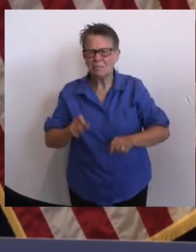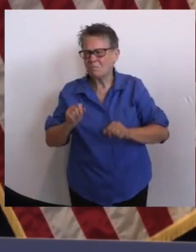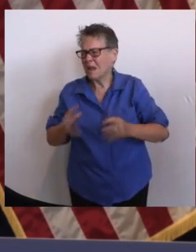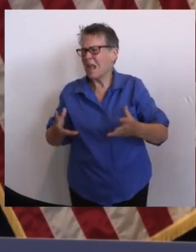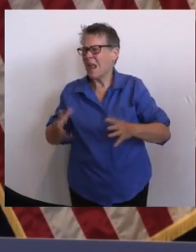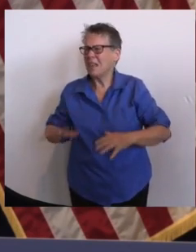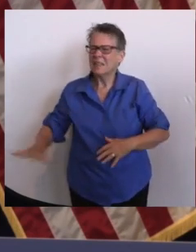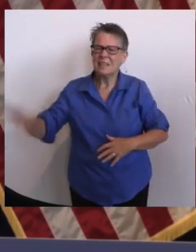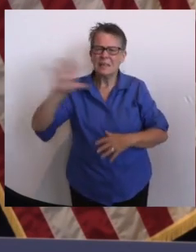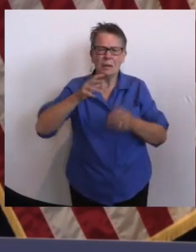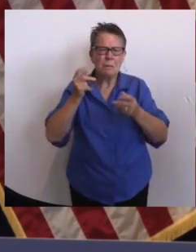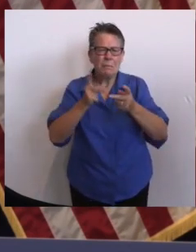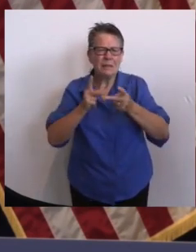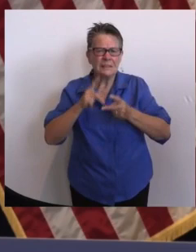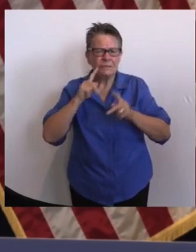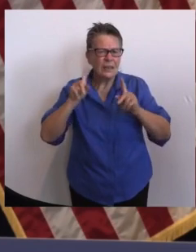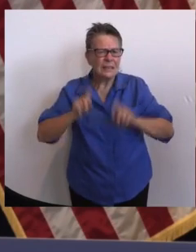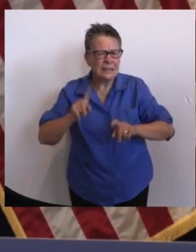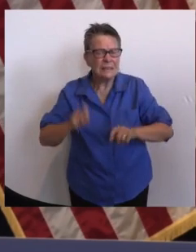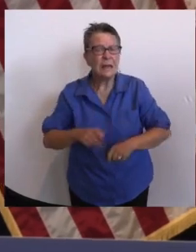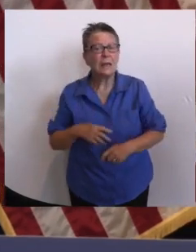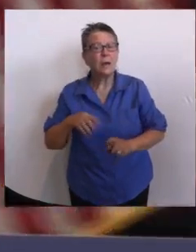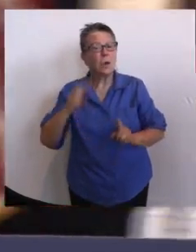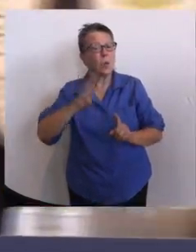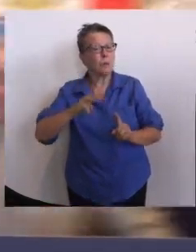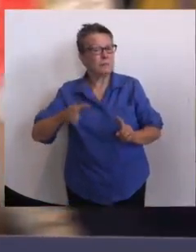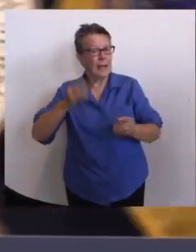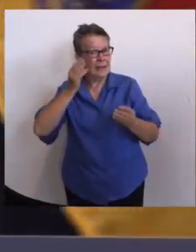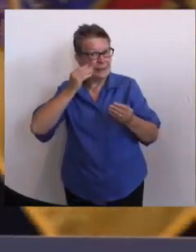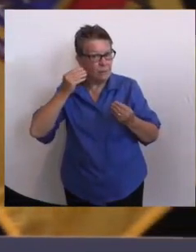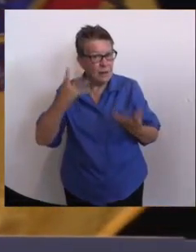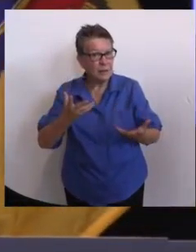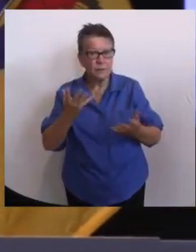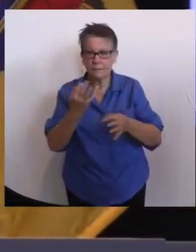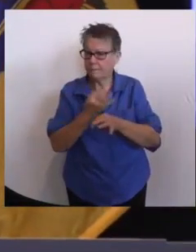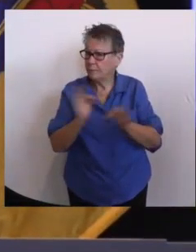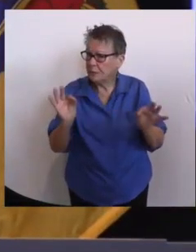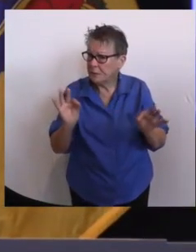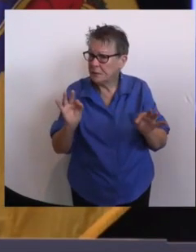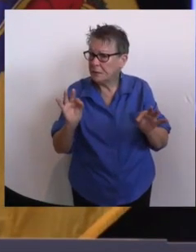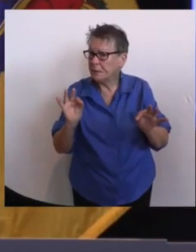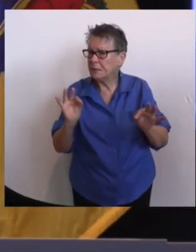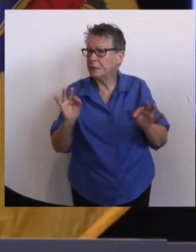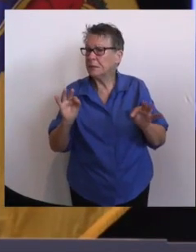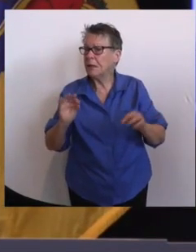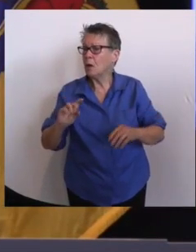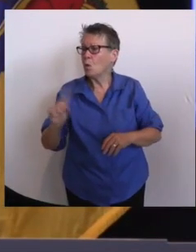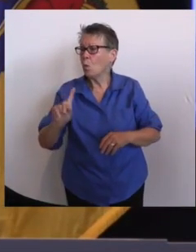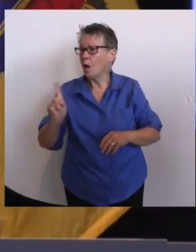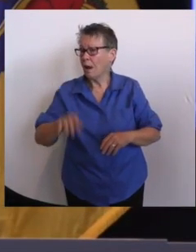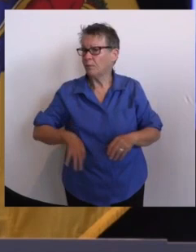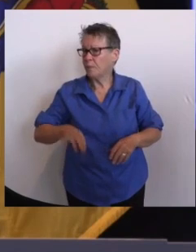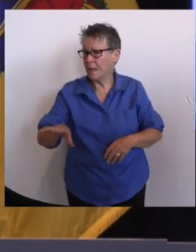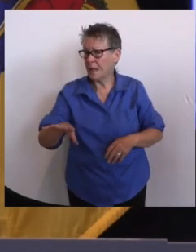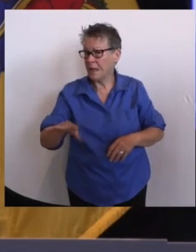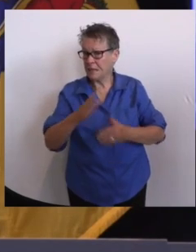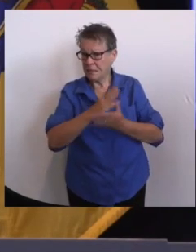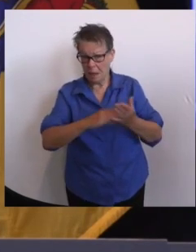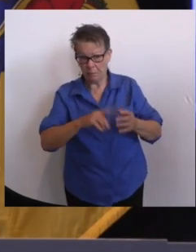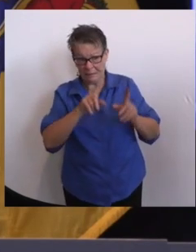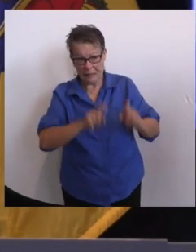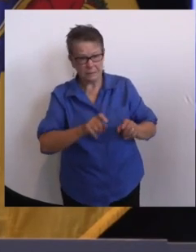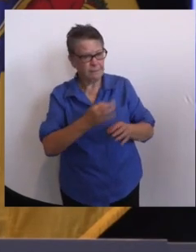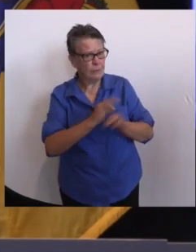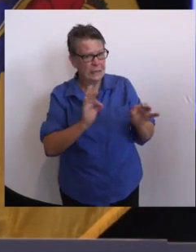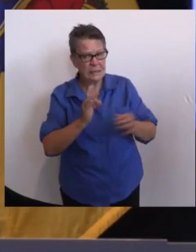whether it's free. It seems like five lifetimes ago. But remember, it wasn't that long ago. was a year and a half ago. For several